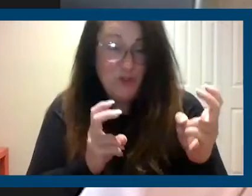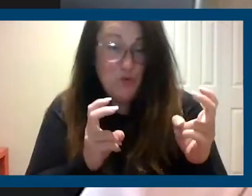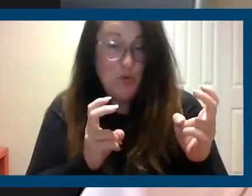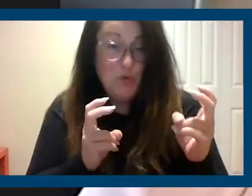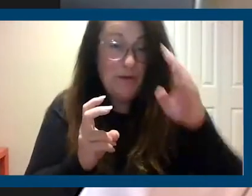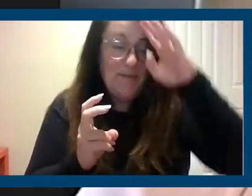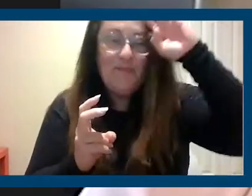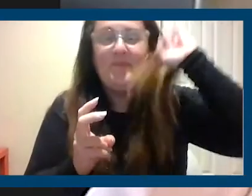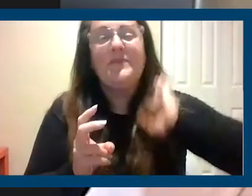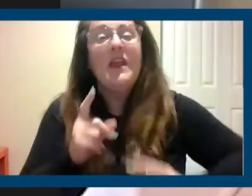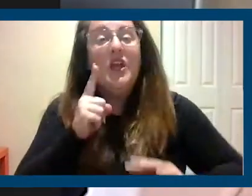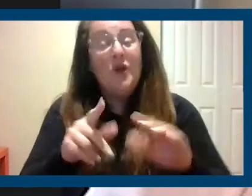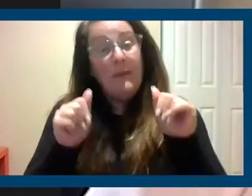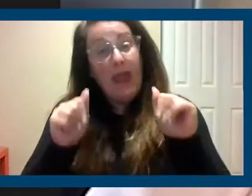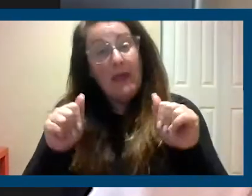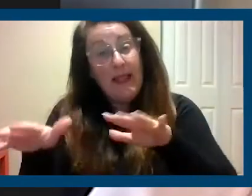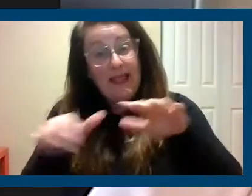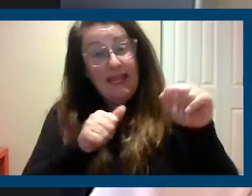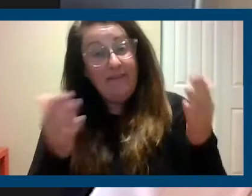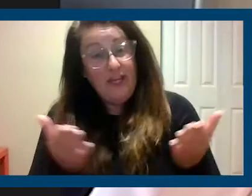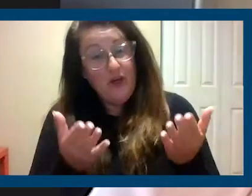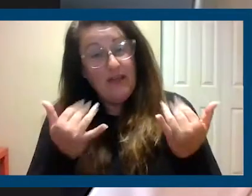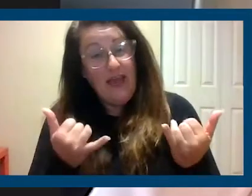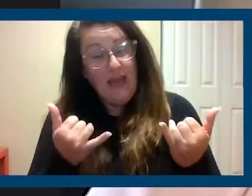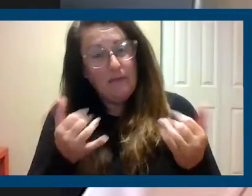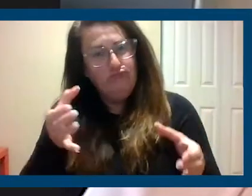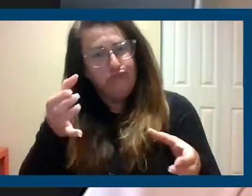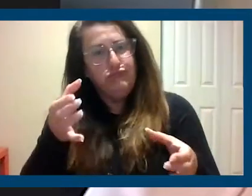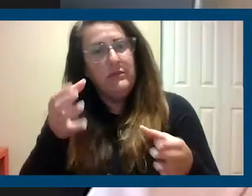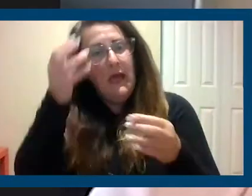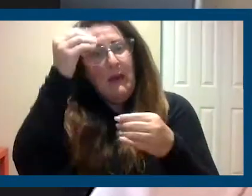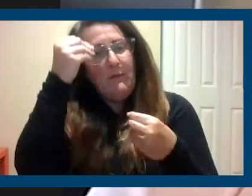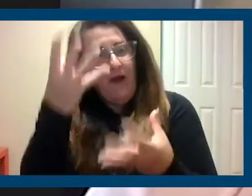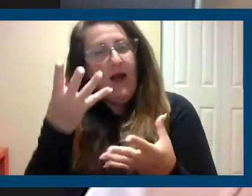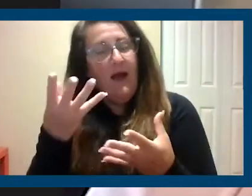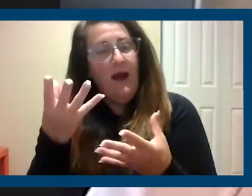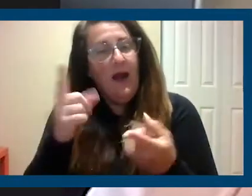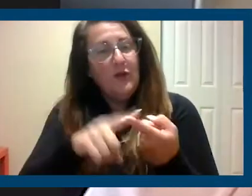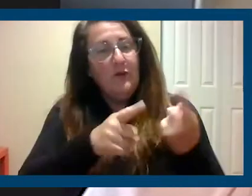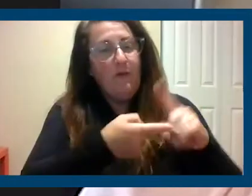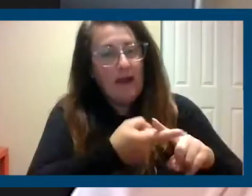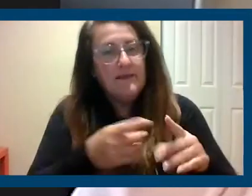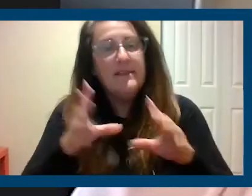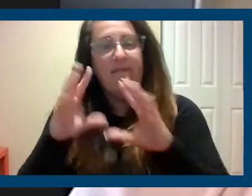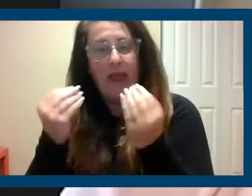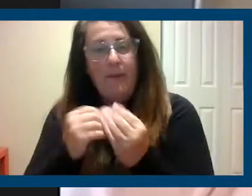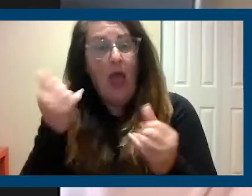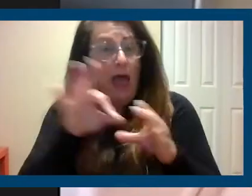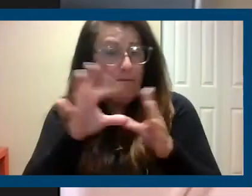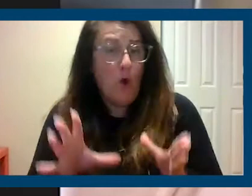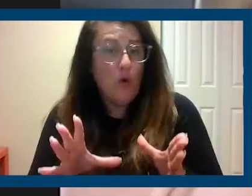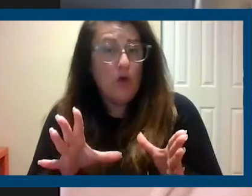you will be able to leave here hopefully, providing that information to friends and family and other voters.